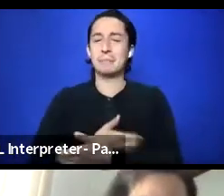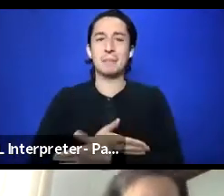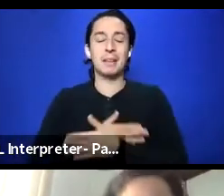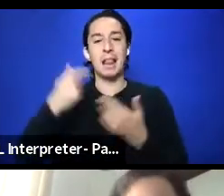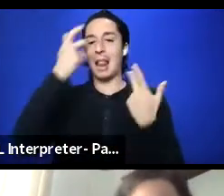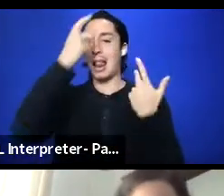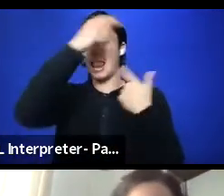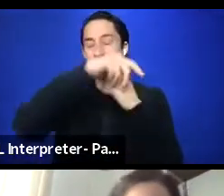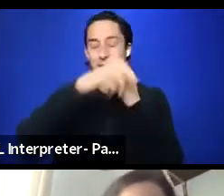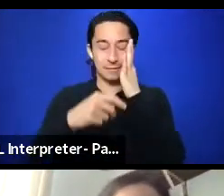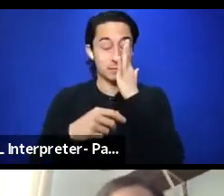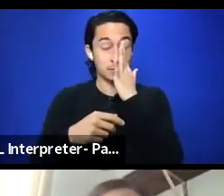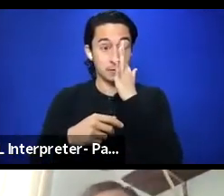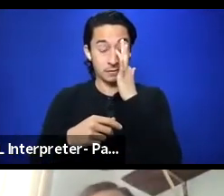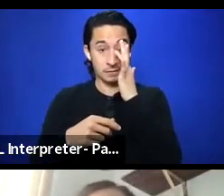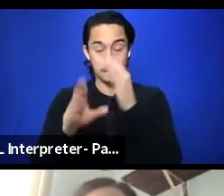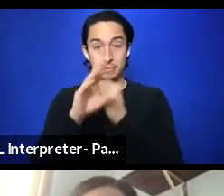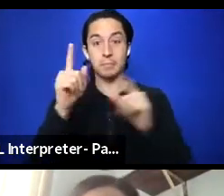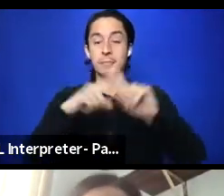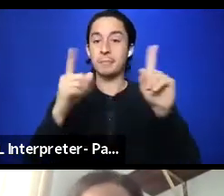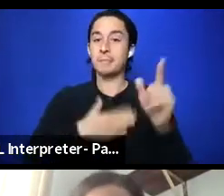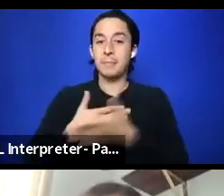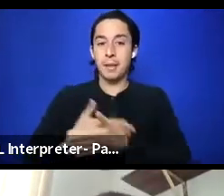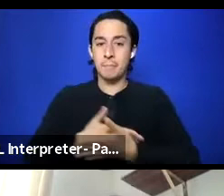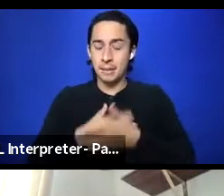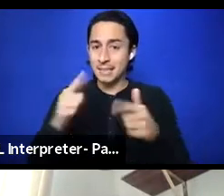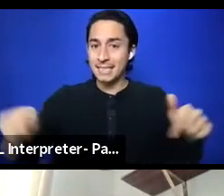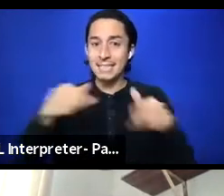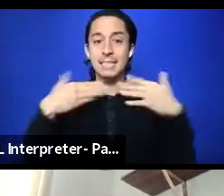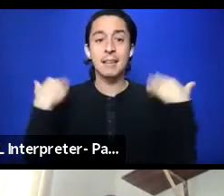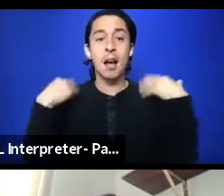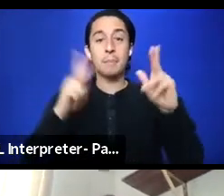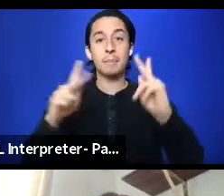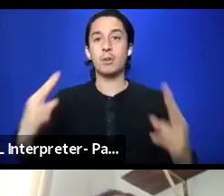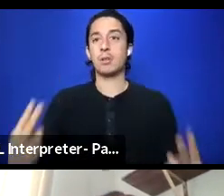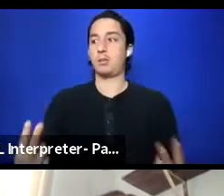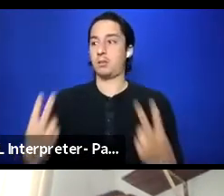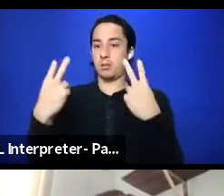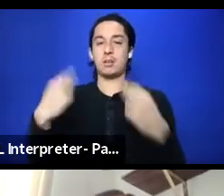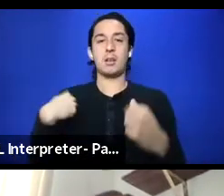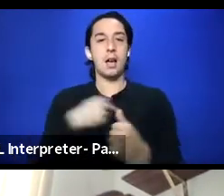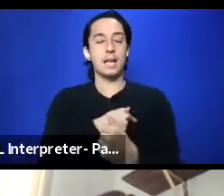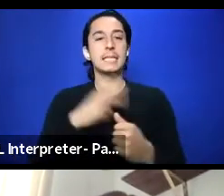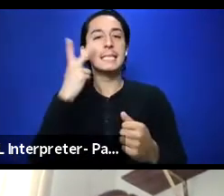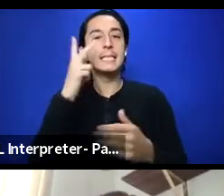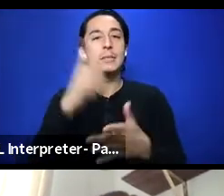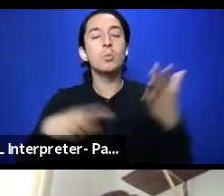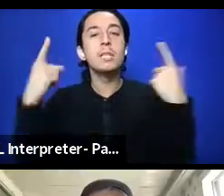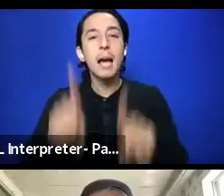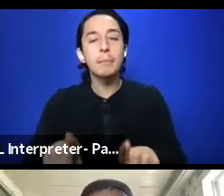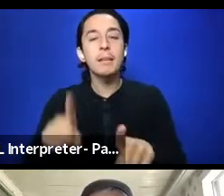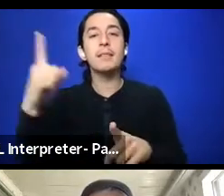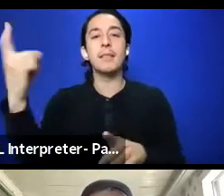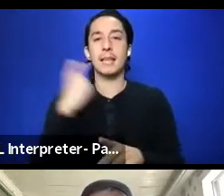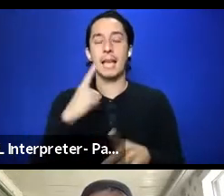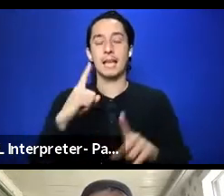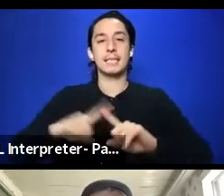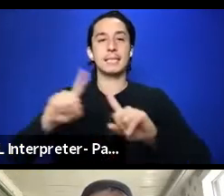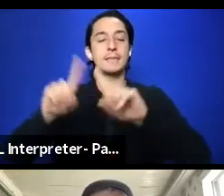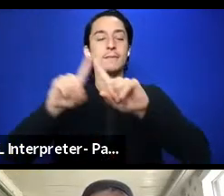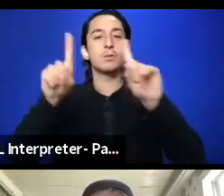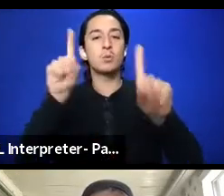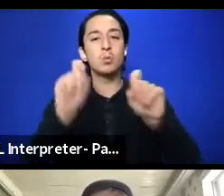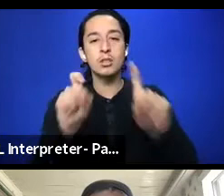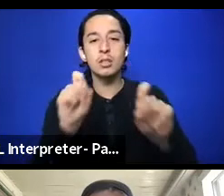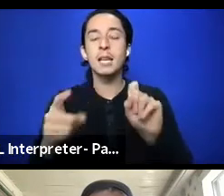But yeah, these, my babies, these young people, they see us, they see what's happening and they ask all of these different questions. And